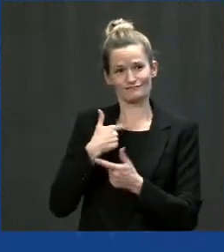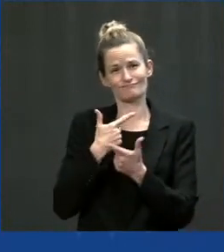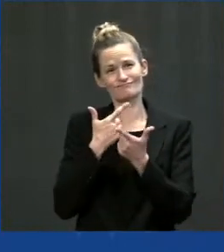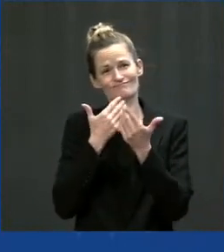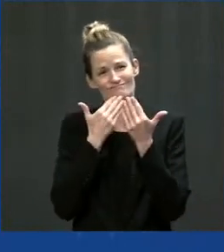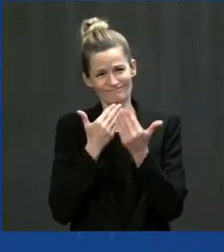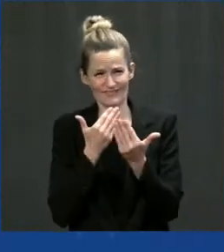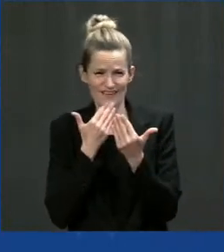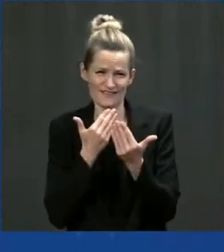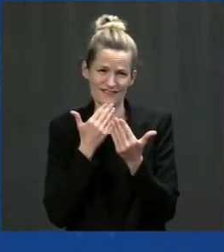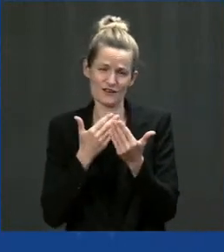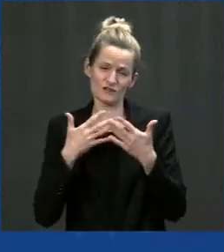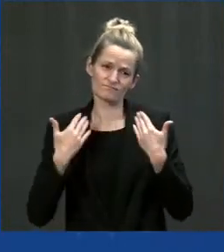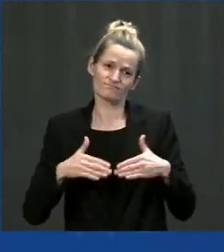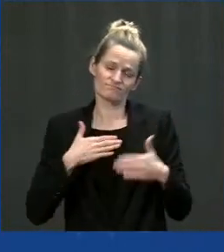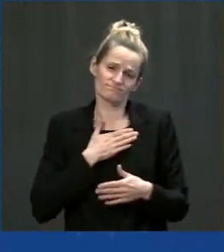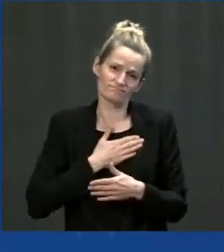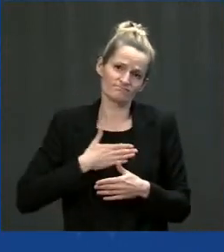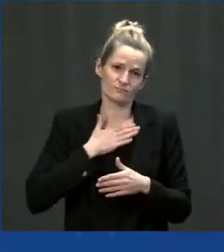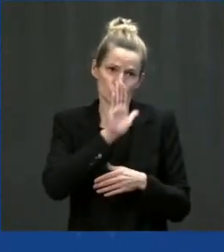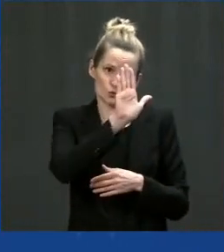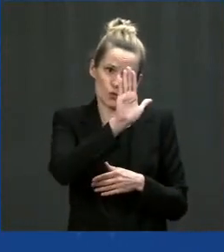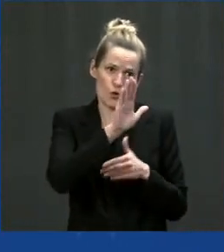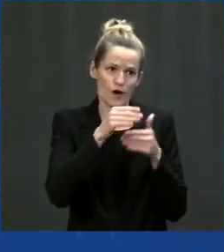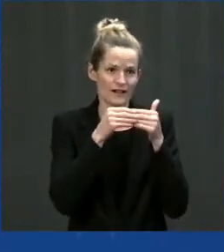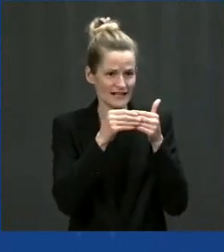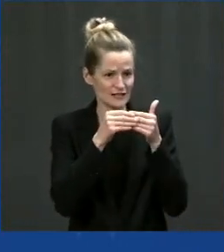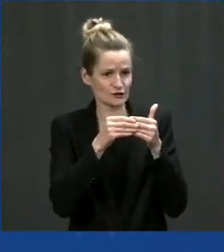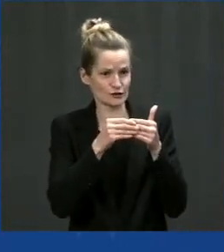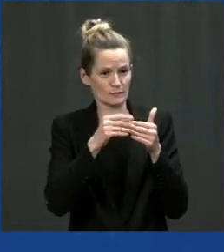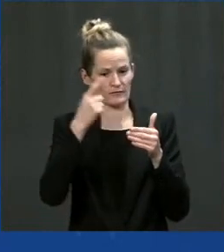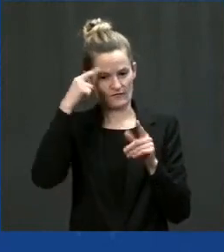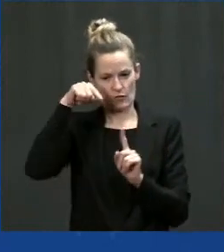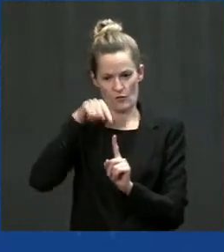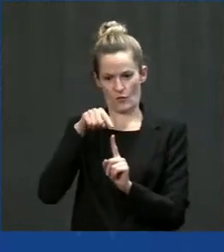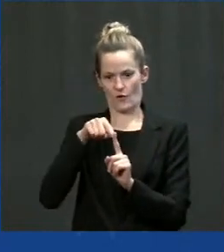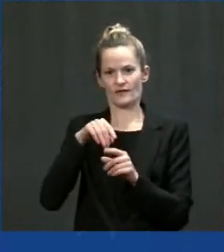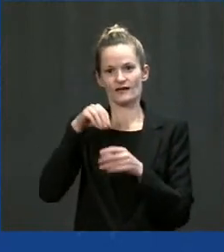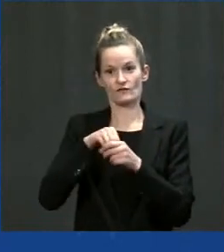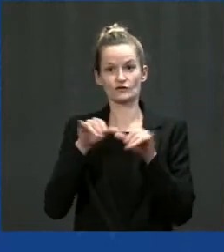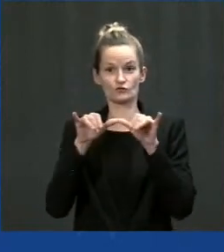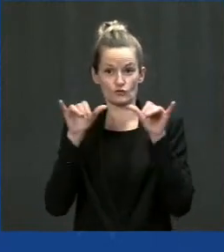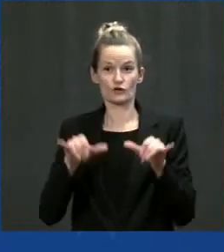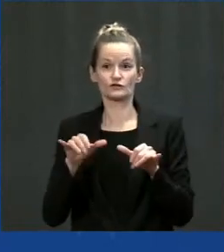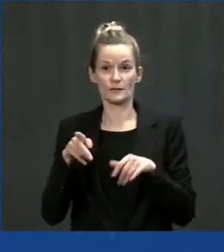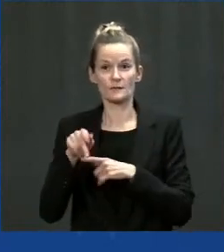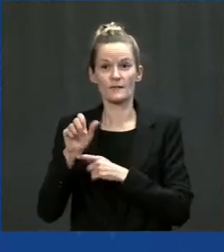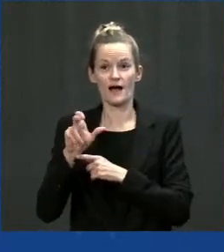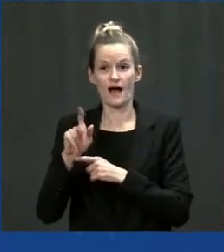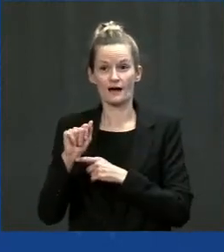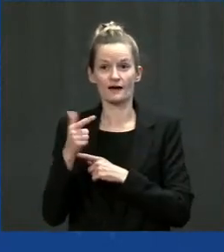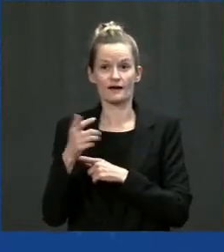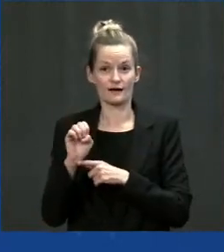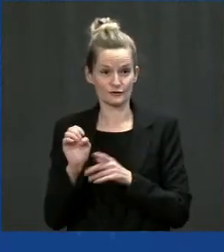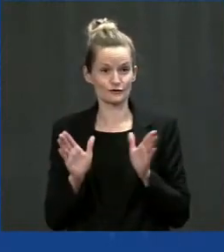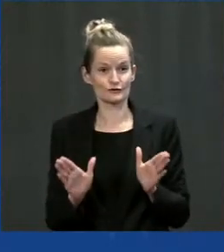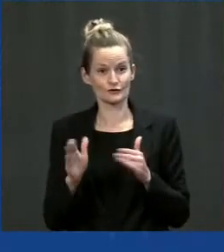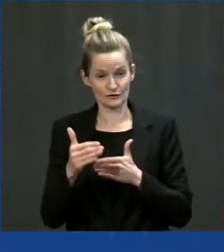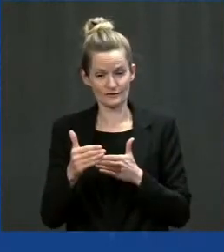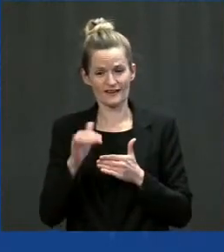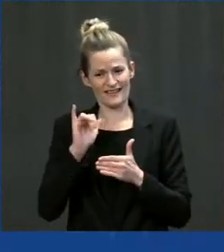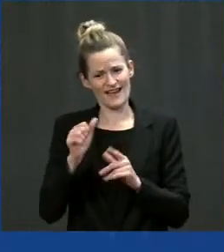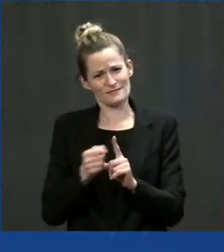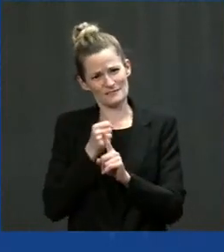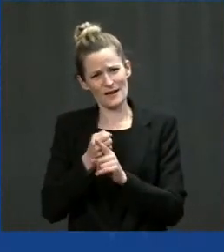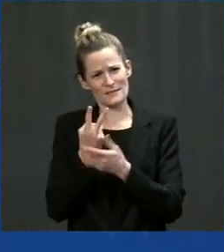infrastructure package, making it a priority with your administration, considering or taking into consideration